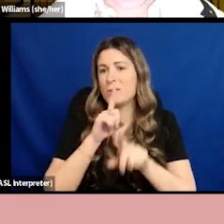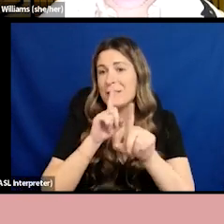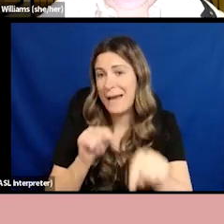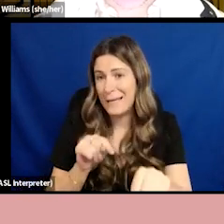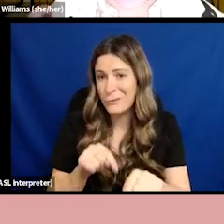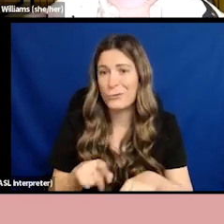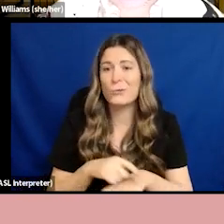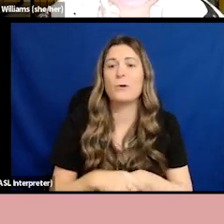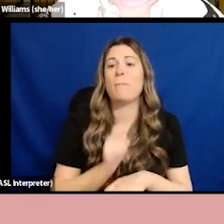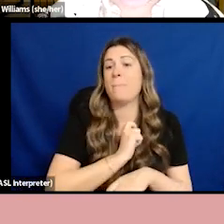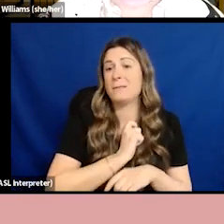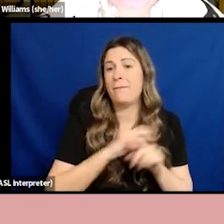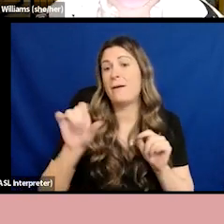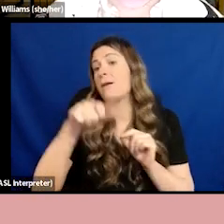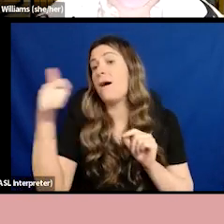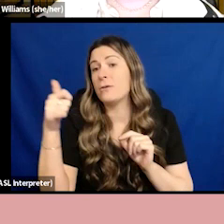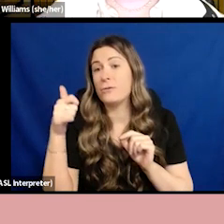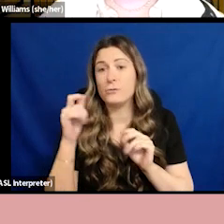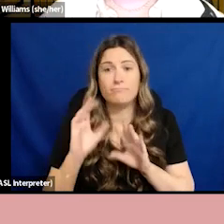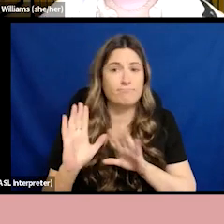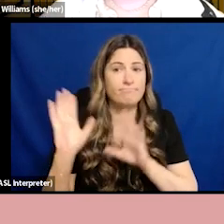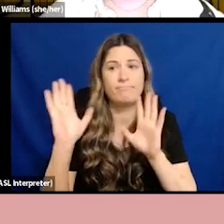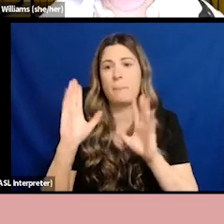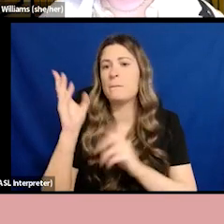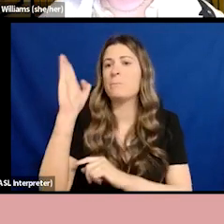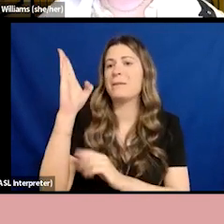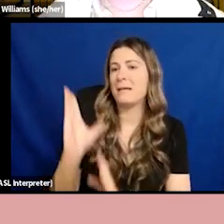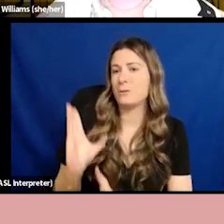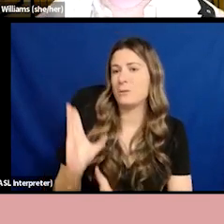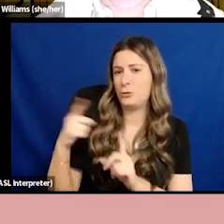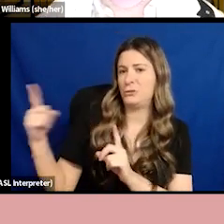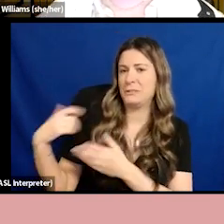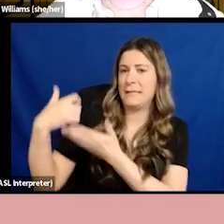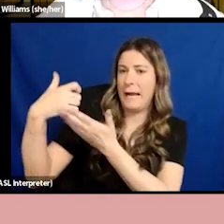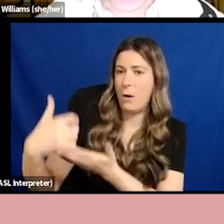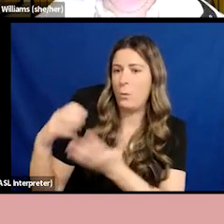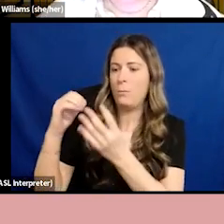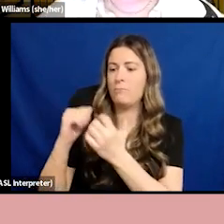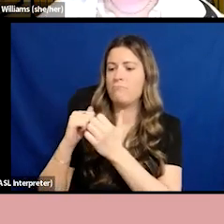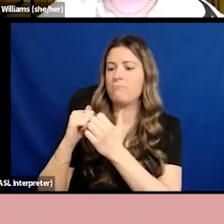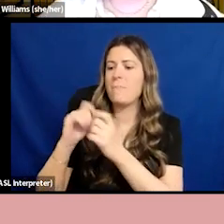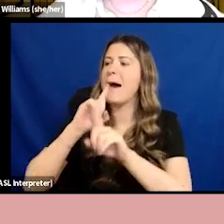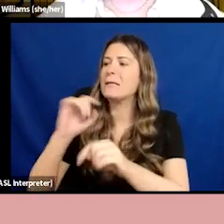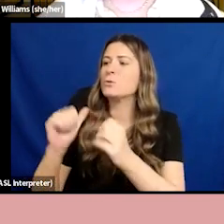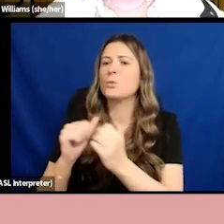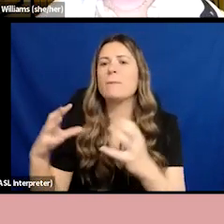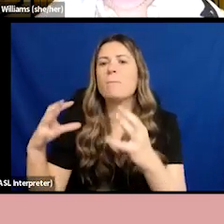can help us have a more Canadian and British Colombian focused lens on the conversation.